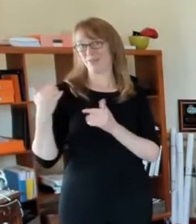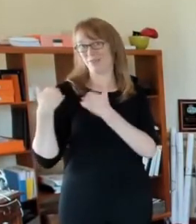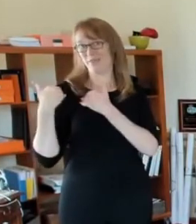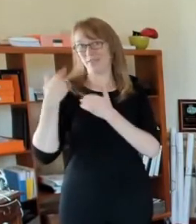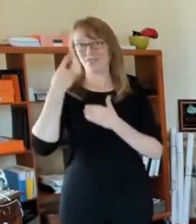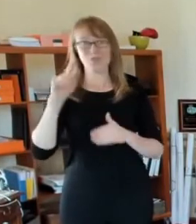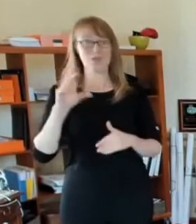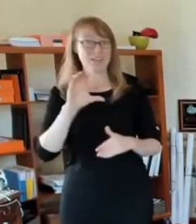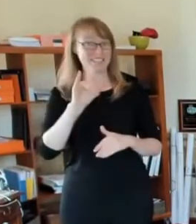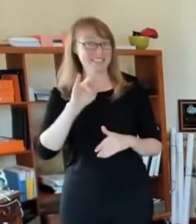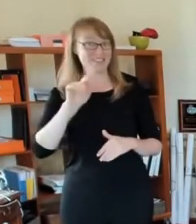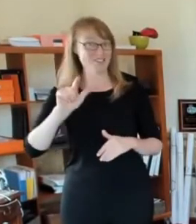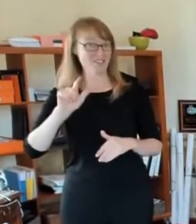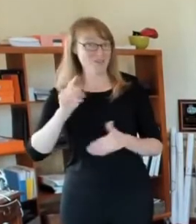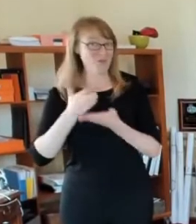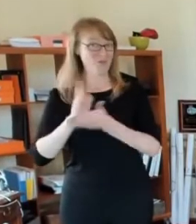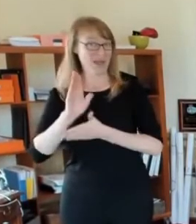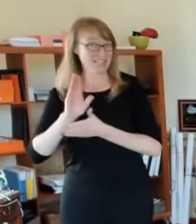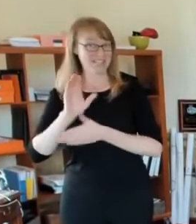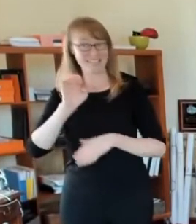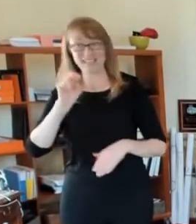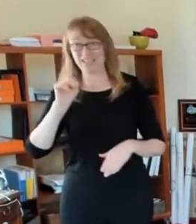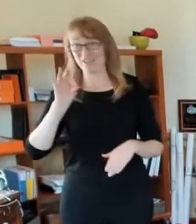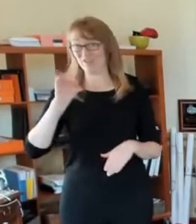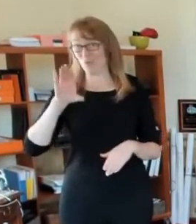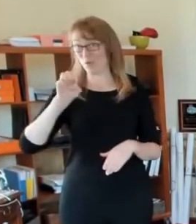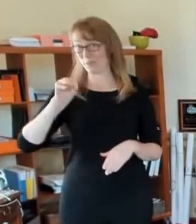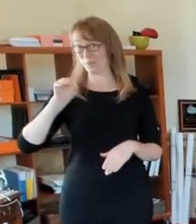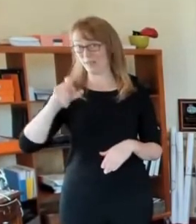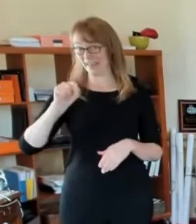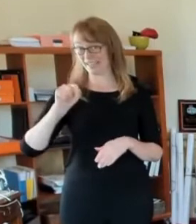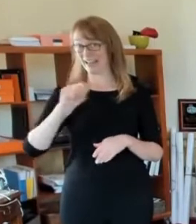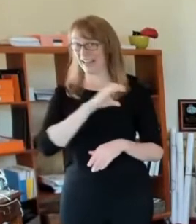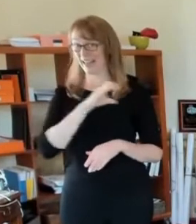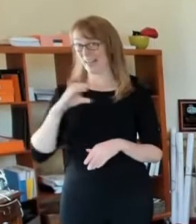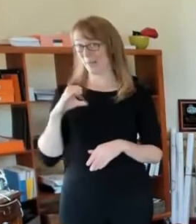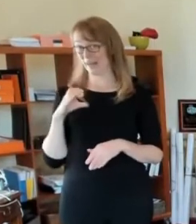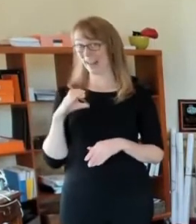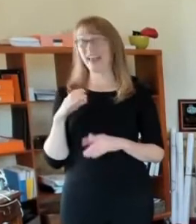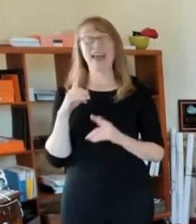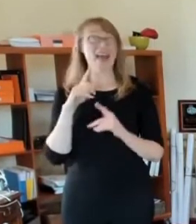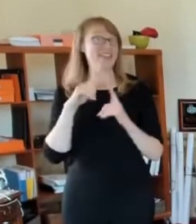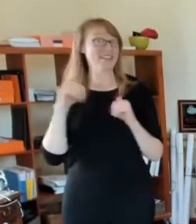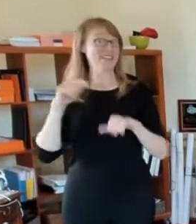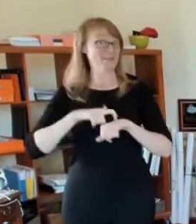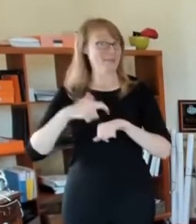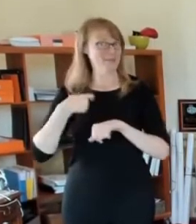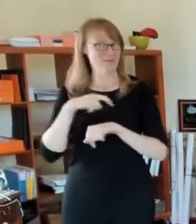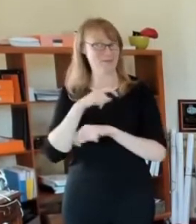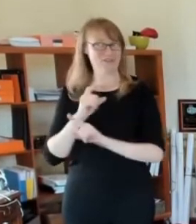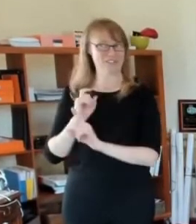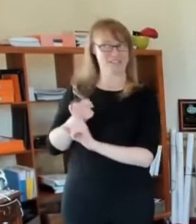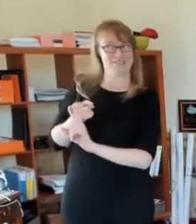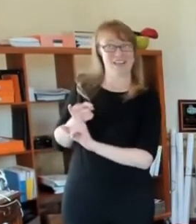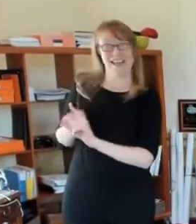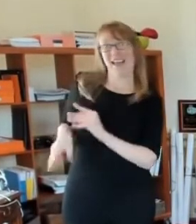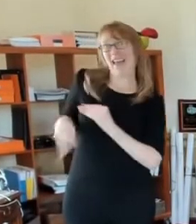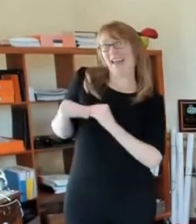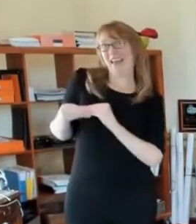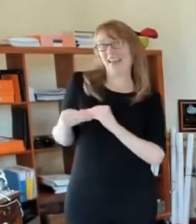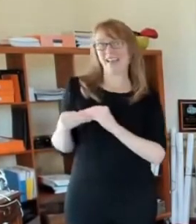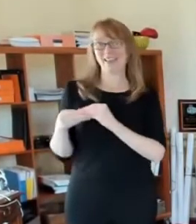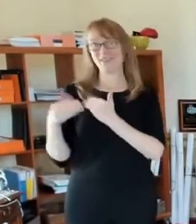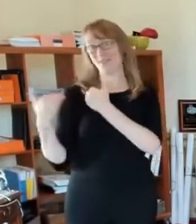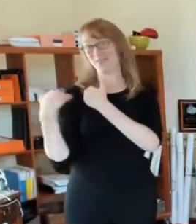his, his, uh, his regular job. He's the director of that, but we've given him this additional responsibility to be the head of our complete count